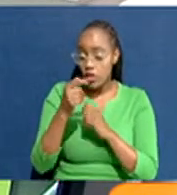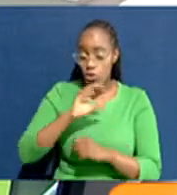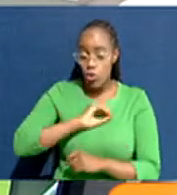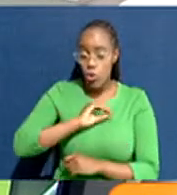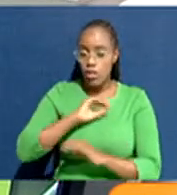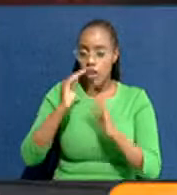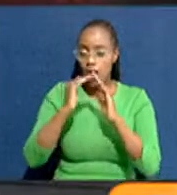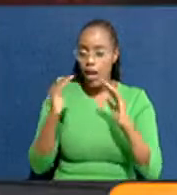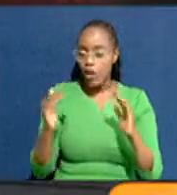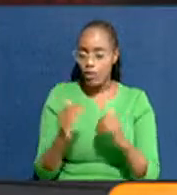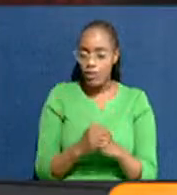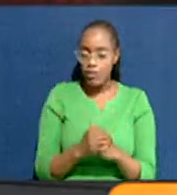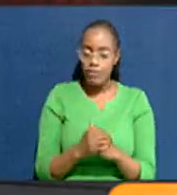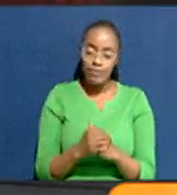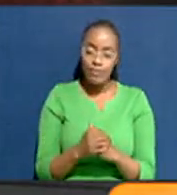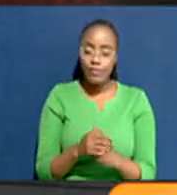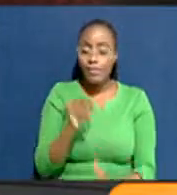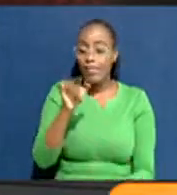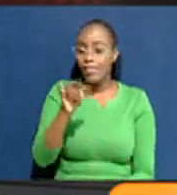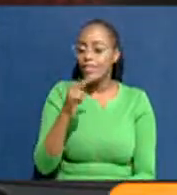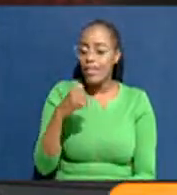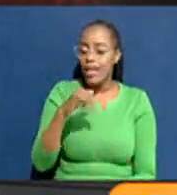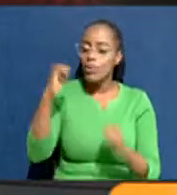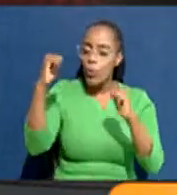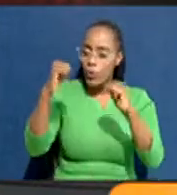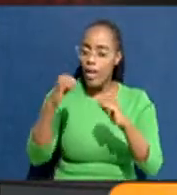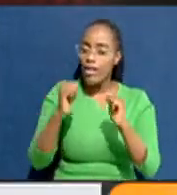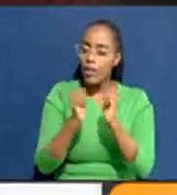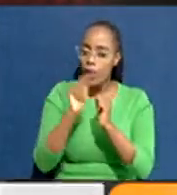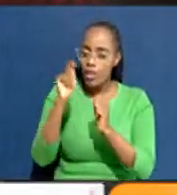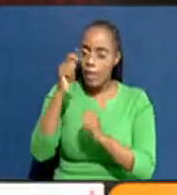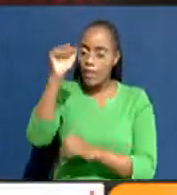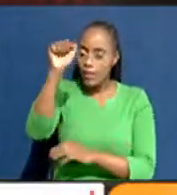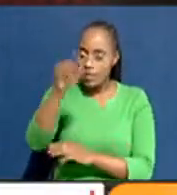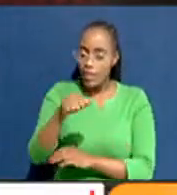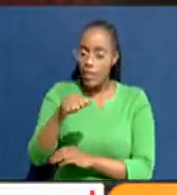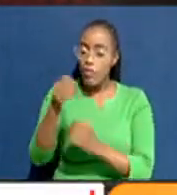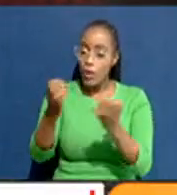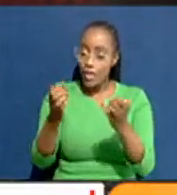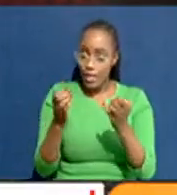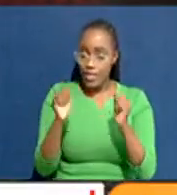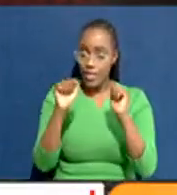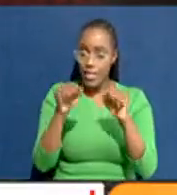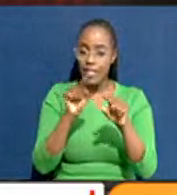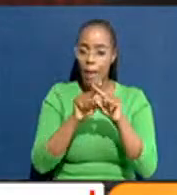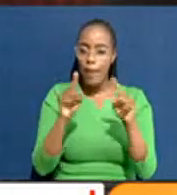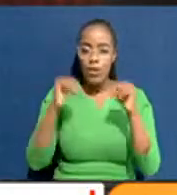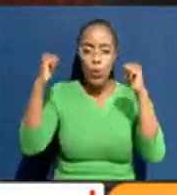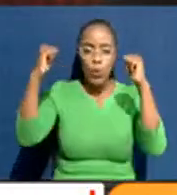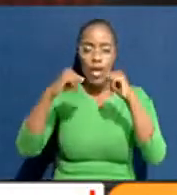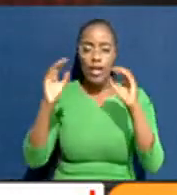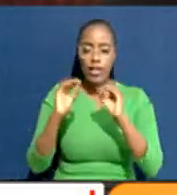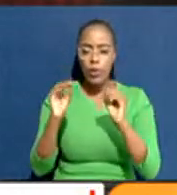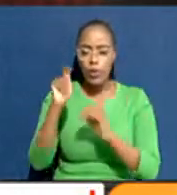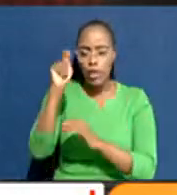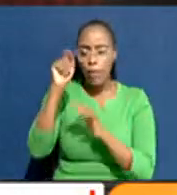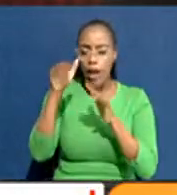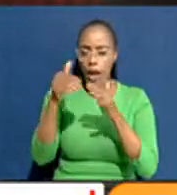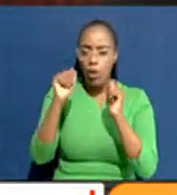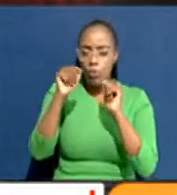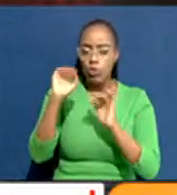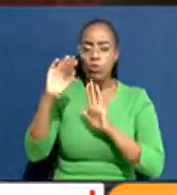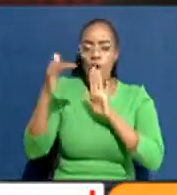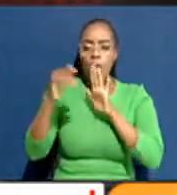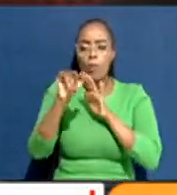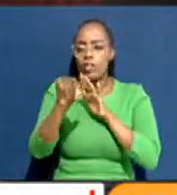Yes. And we are actually agreeing with the president that there's a need. But we are disagreeing with the president on how to approach